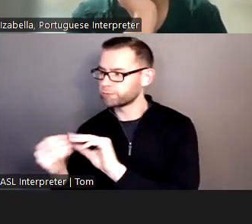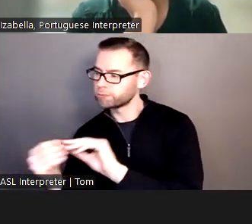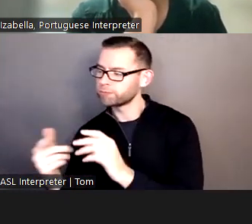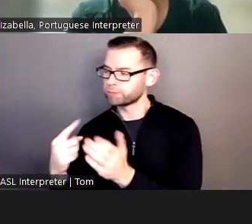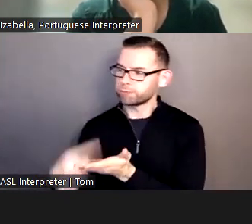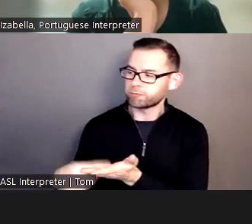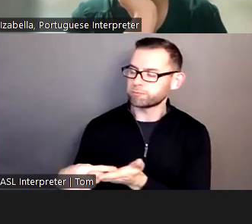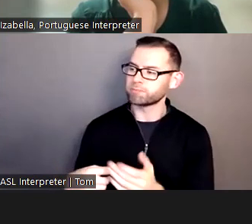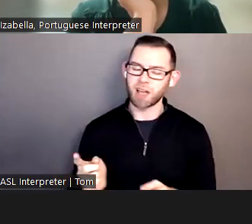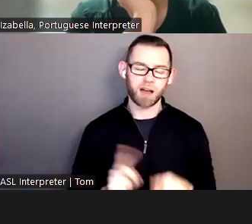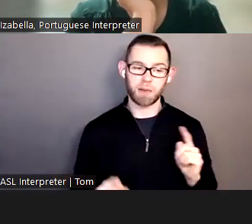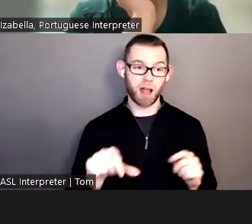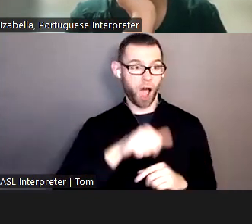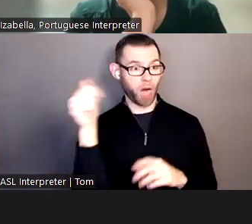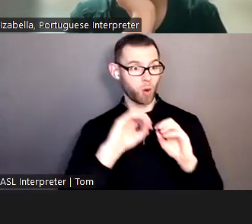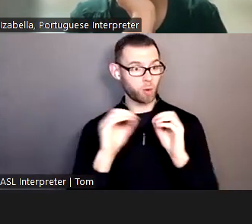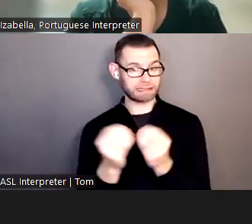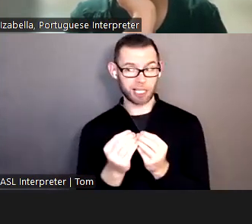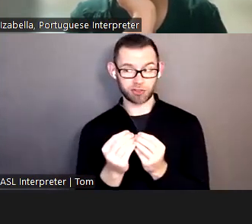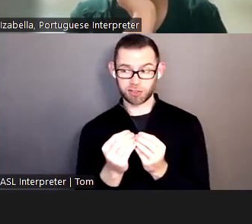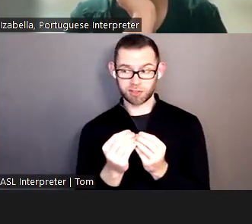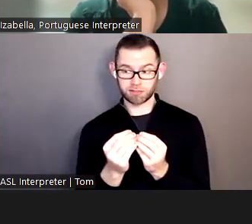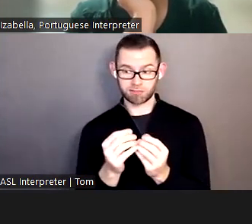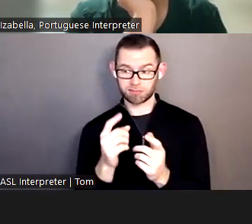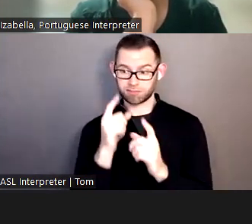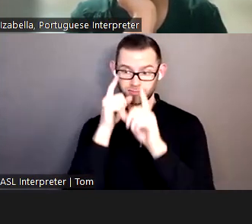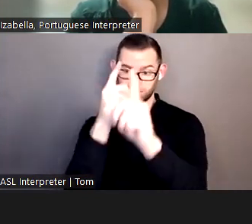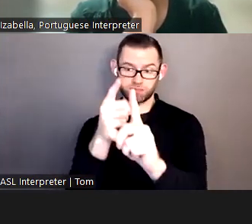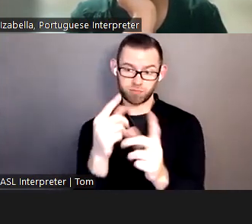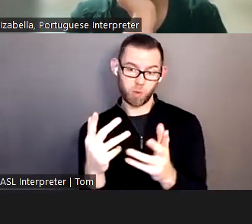directly working towards the wind waste.